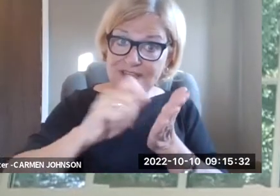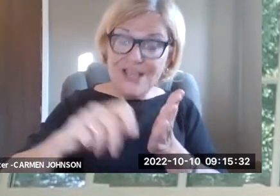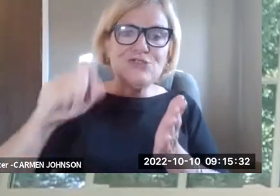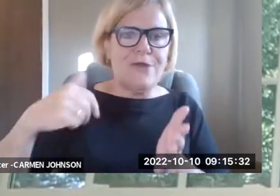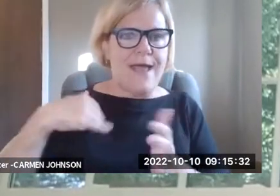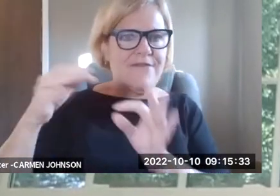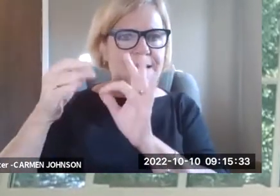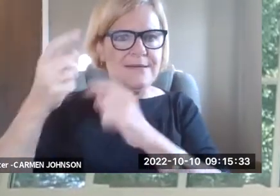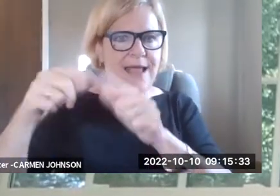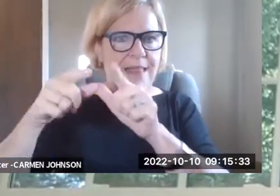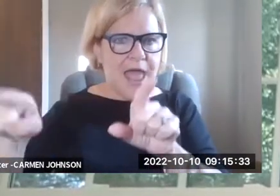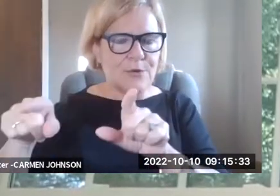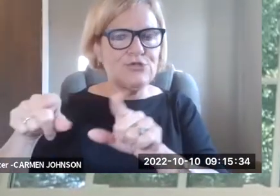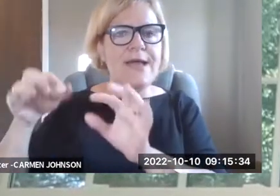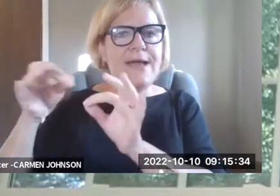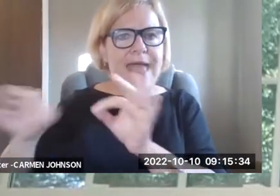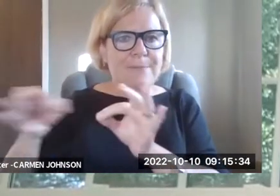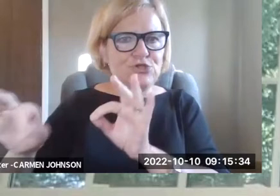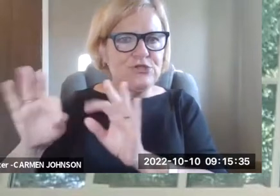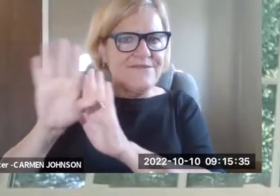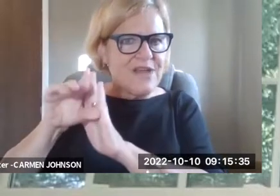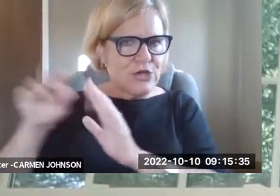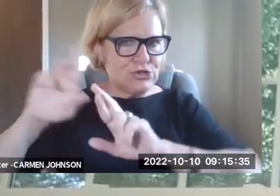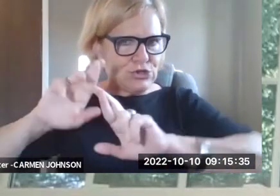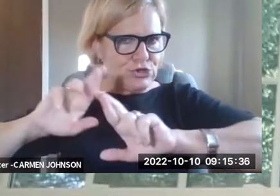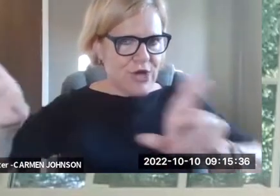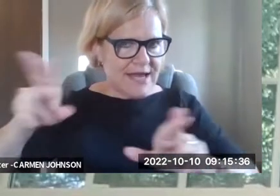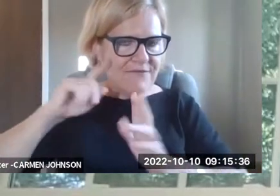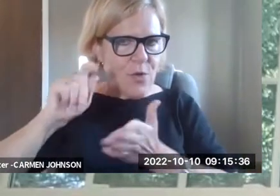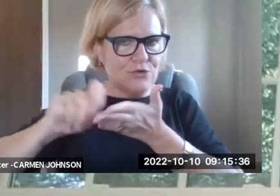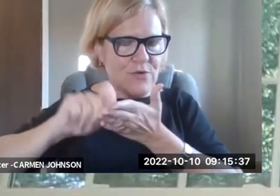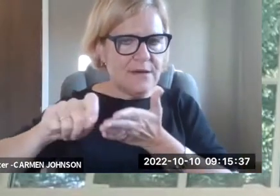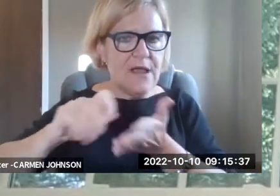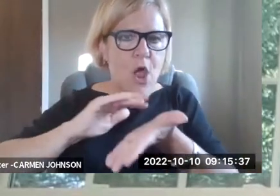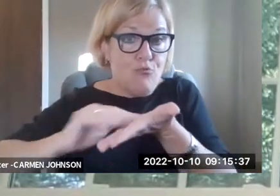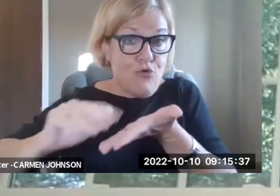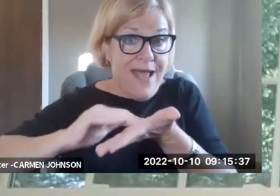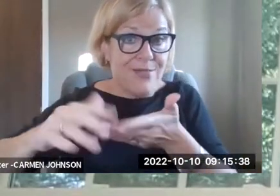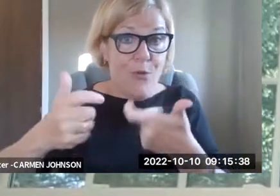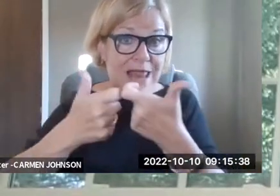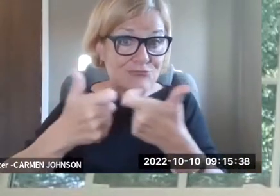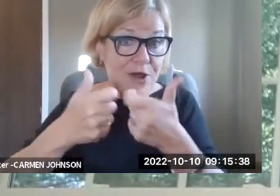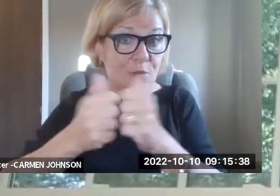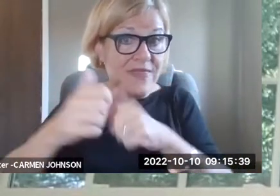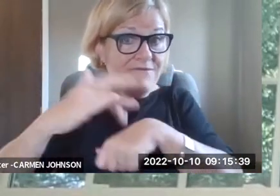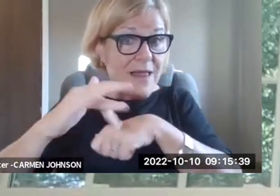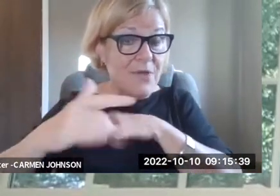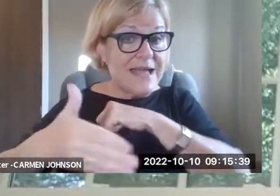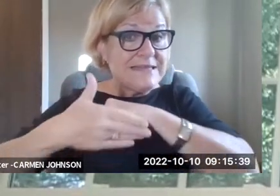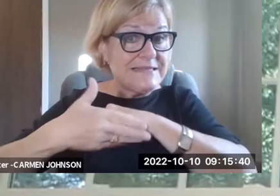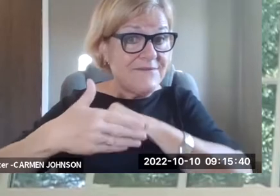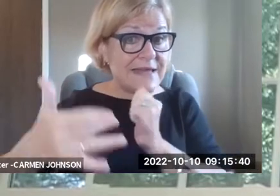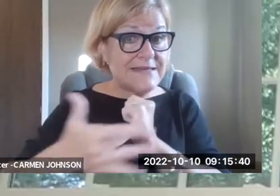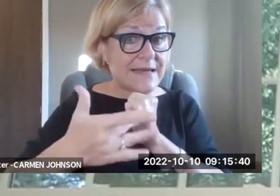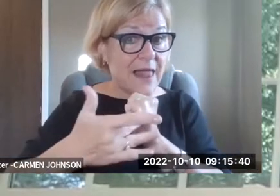accessible versions of all materials. So, if there are orientation materials that are in written form, there should be sign language and captioned videos, um,